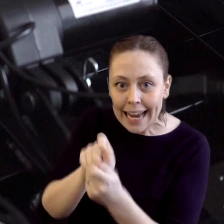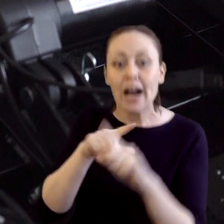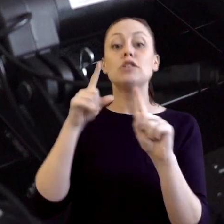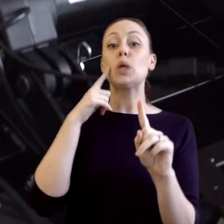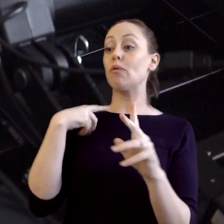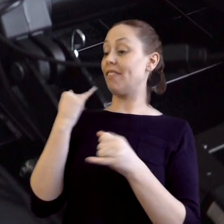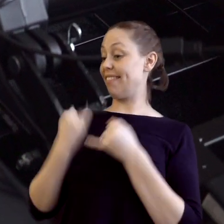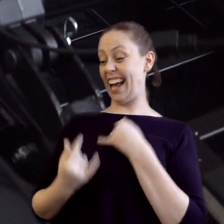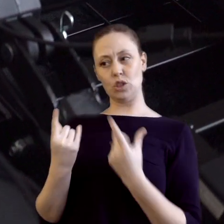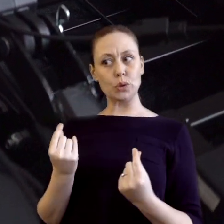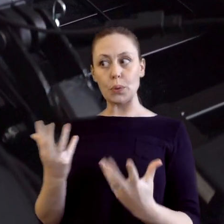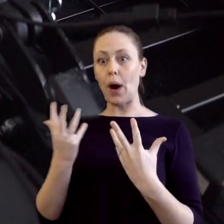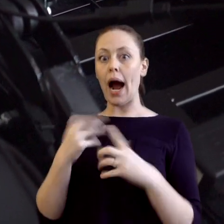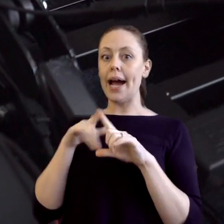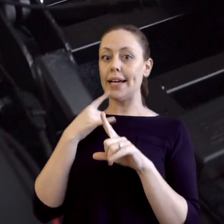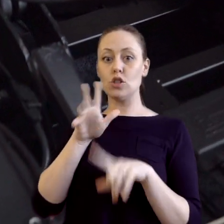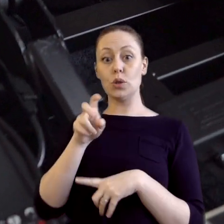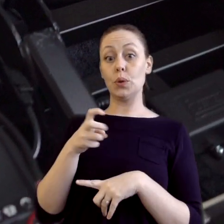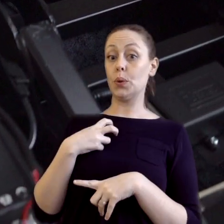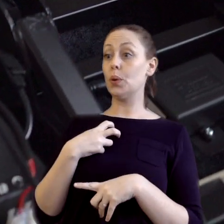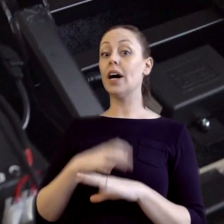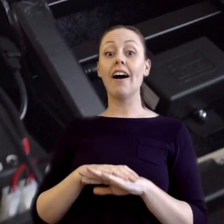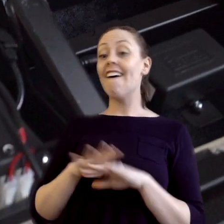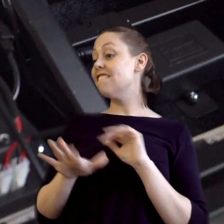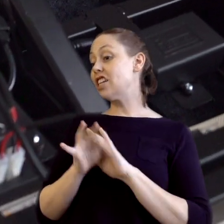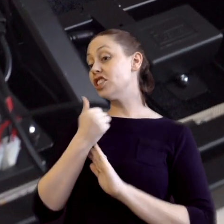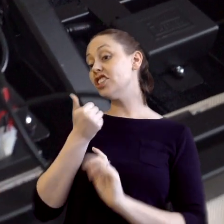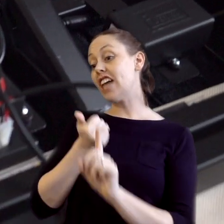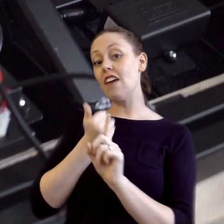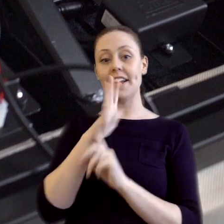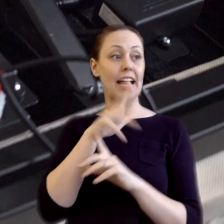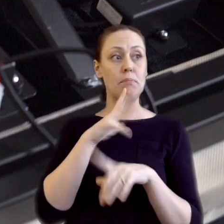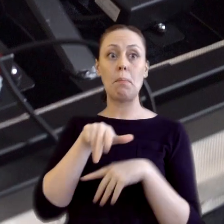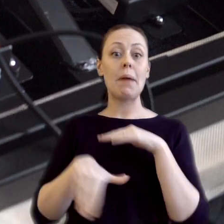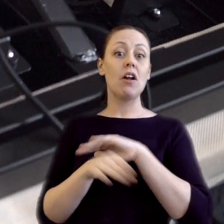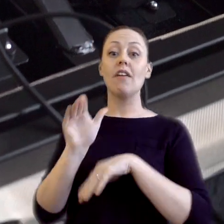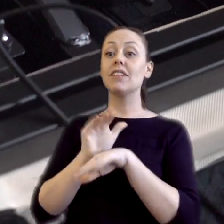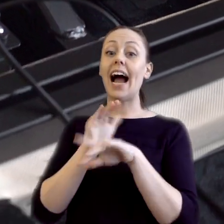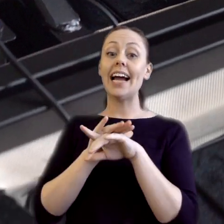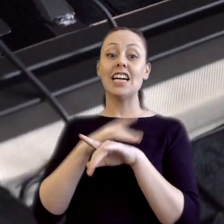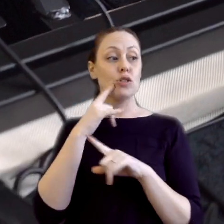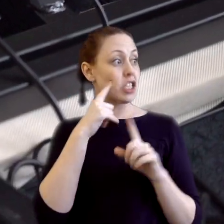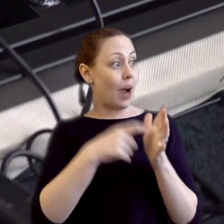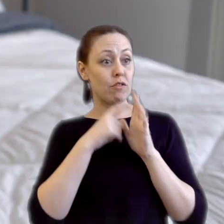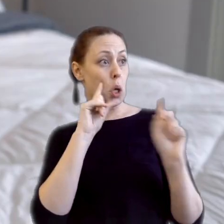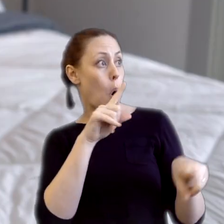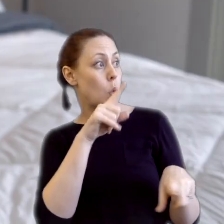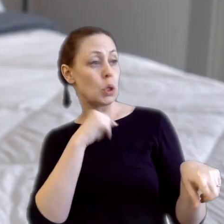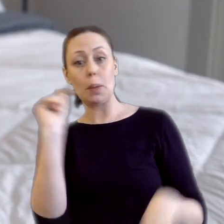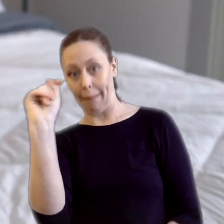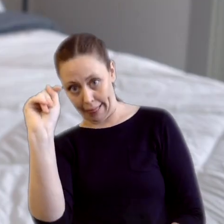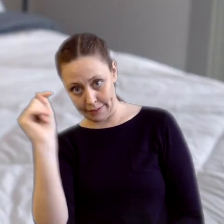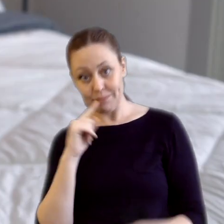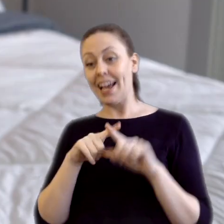of all, the last thing you want to do is blind yourself or your significant other in the dead of night just because you needed to visit the toilet. And